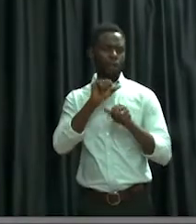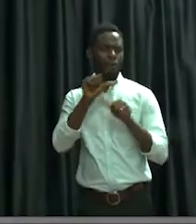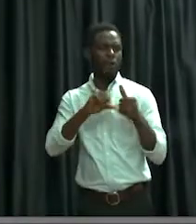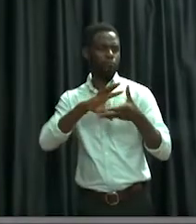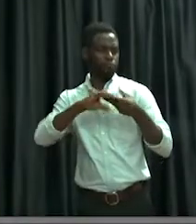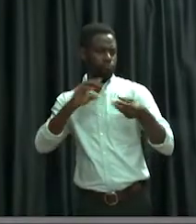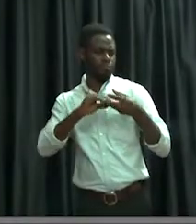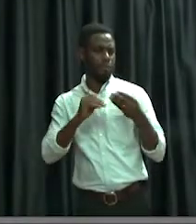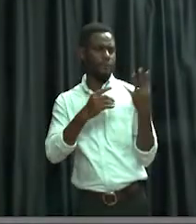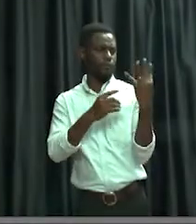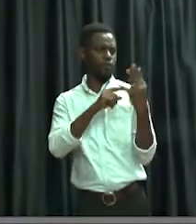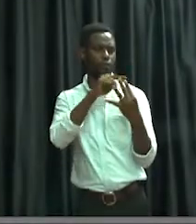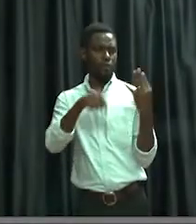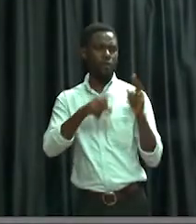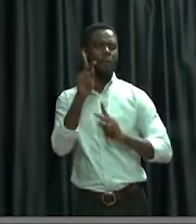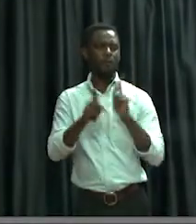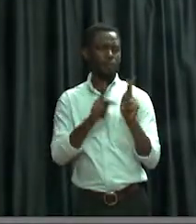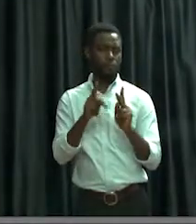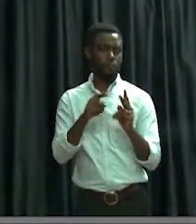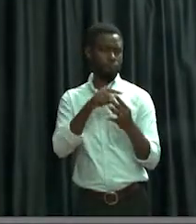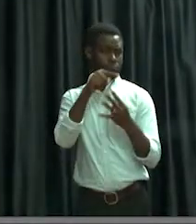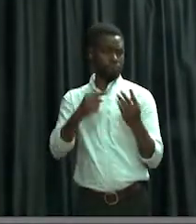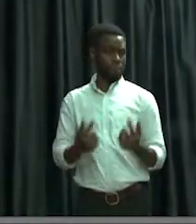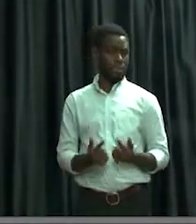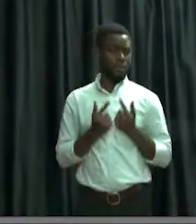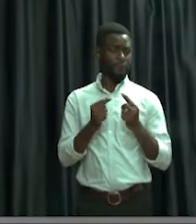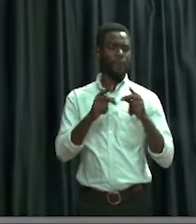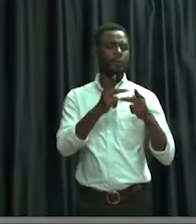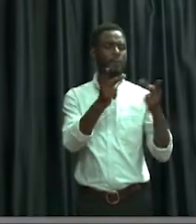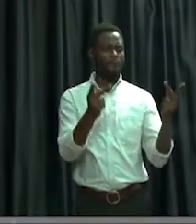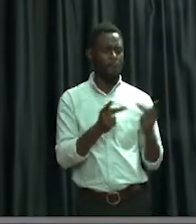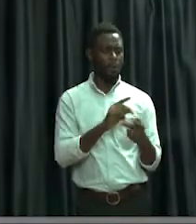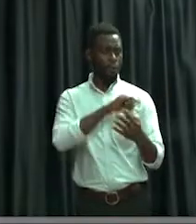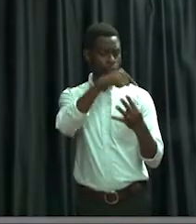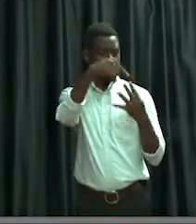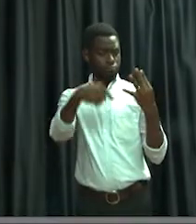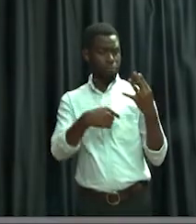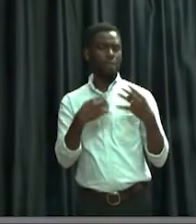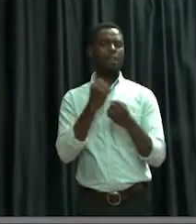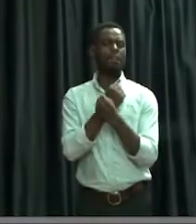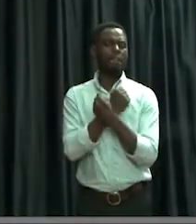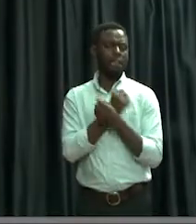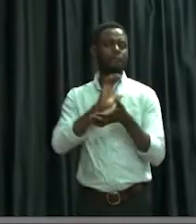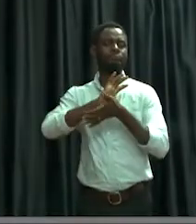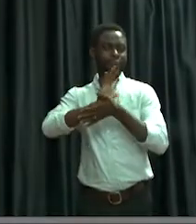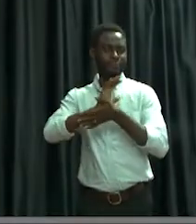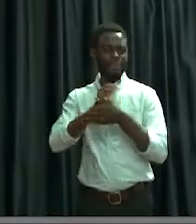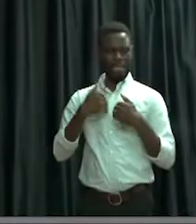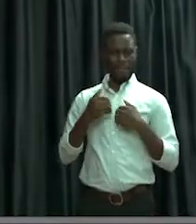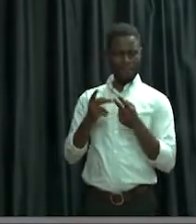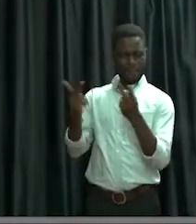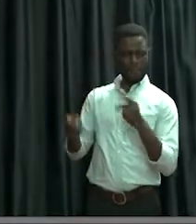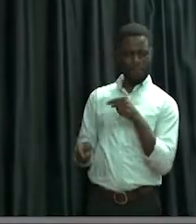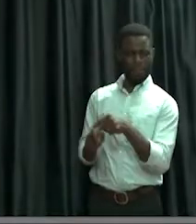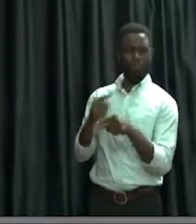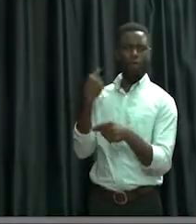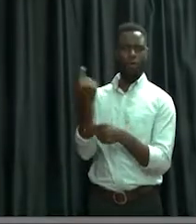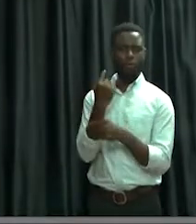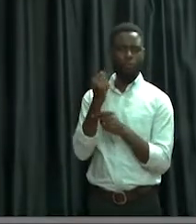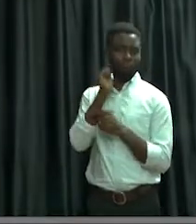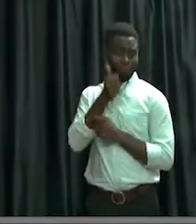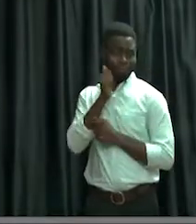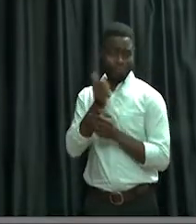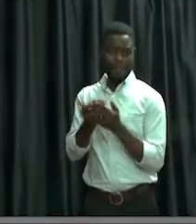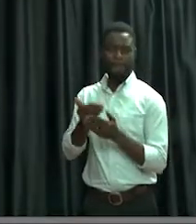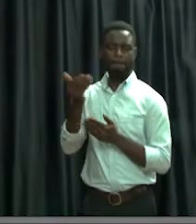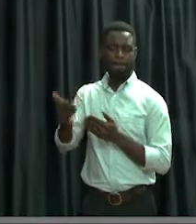four characters. They lived in a maze and all of them loved cheese. And they had a regular place where they go every day